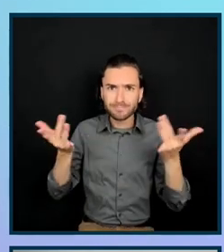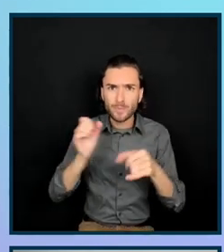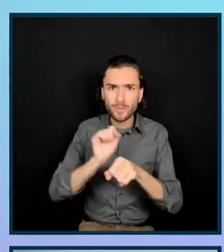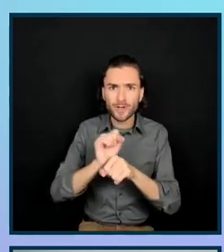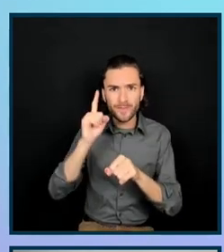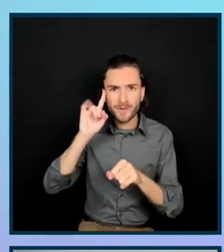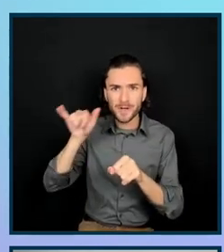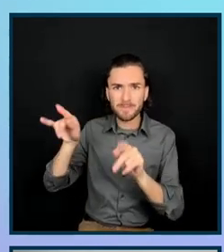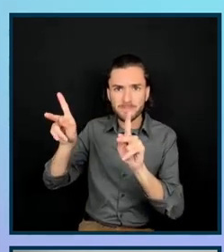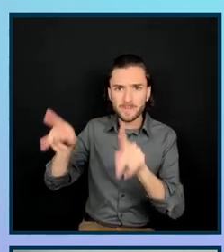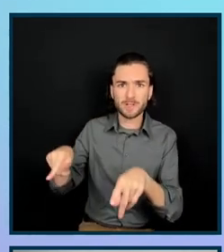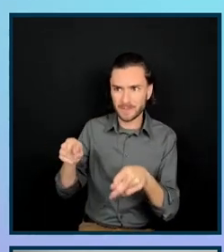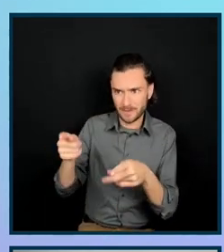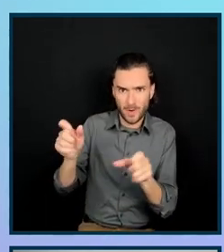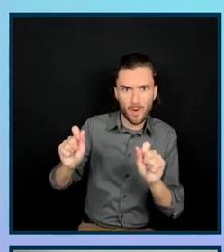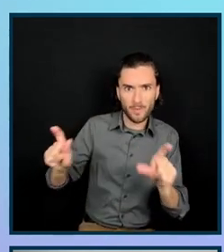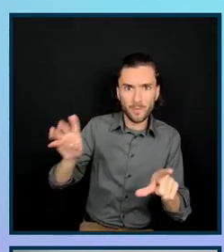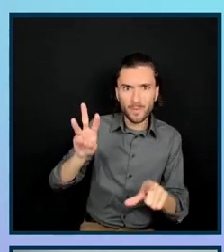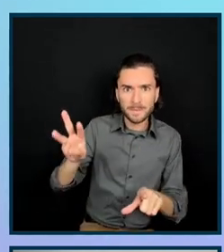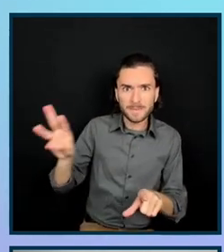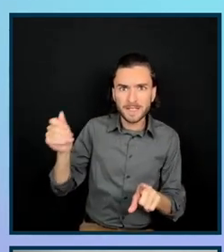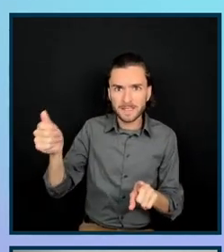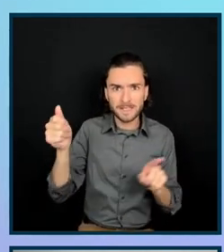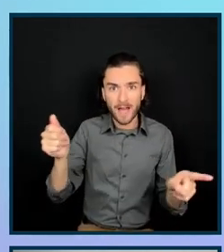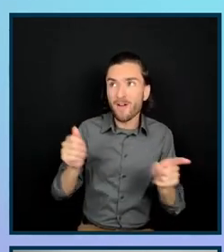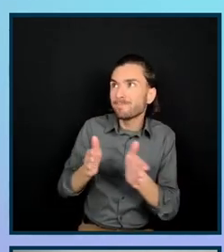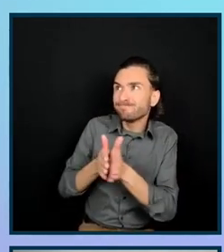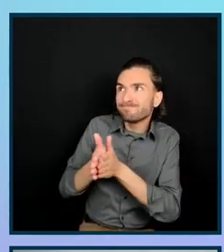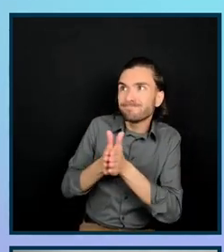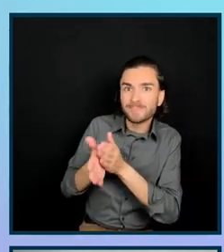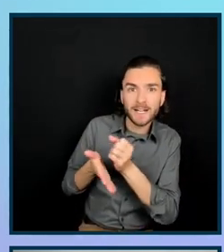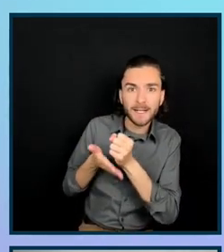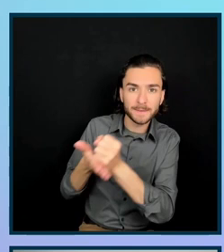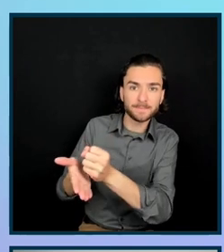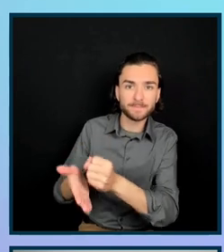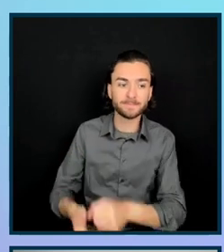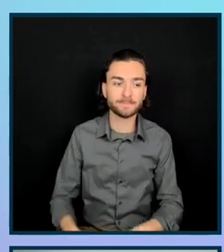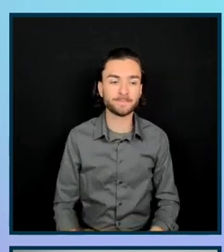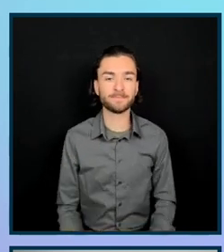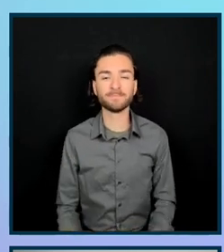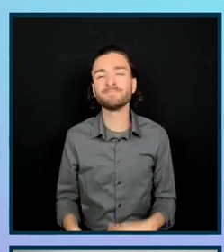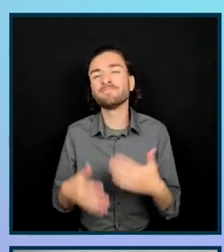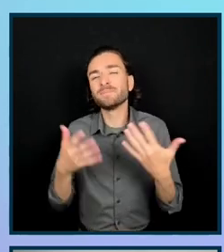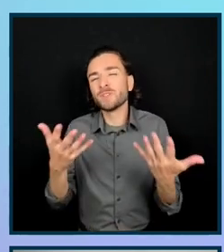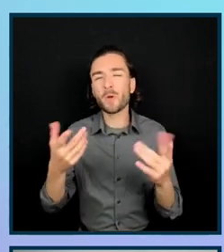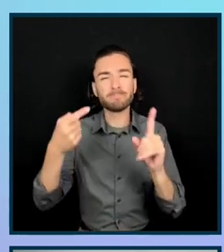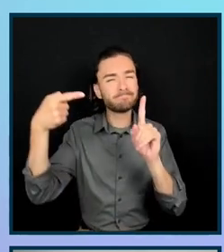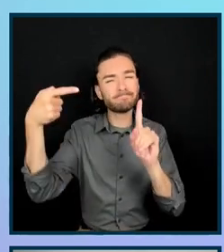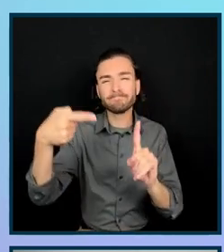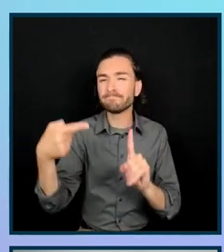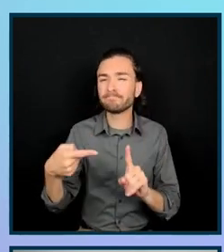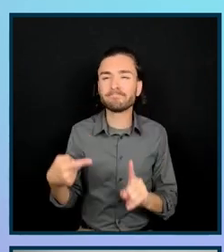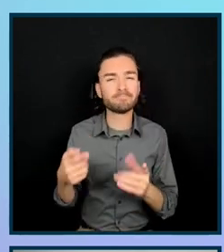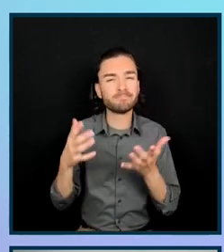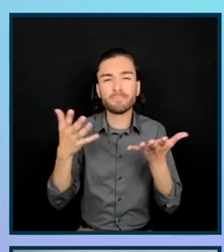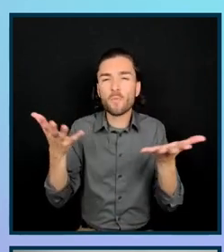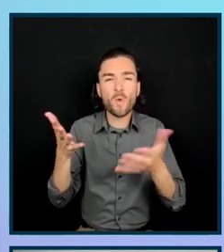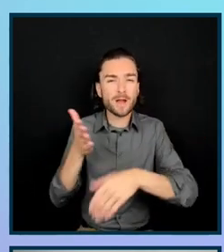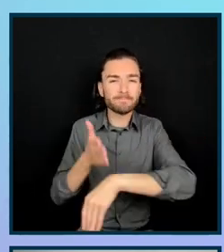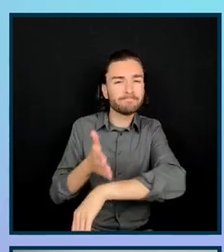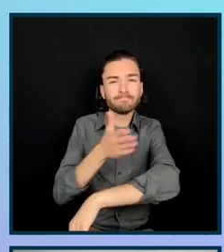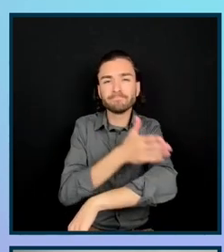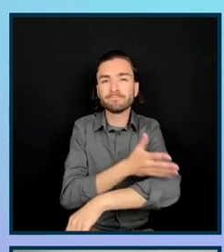So now we just kind of like to tie a nice little bow on this and provide you with some key learnings throughout working with this client.